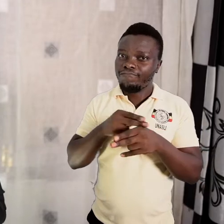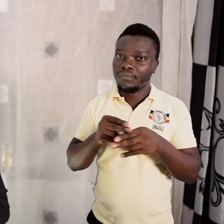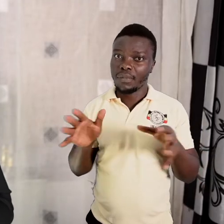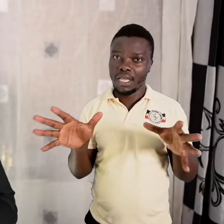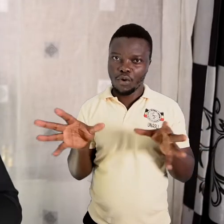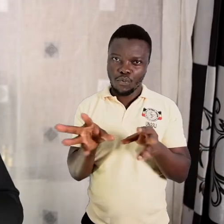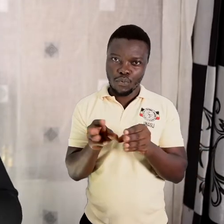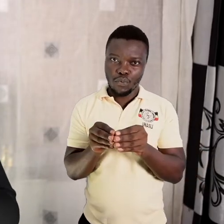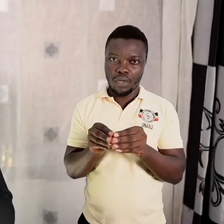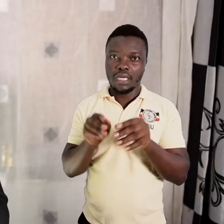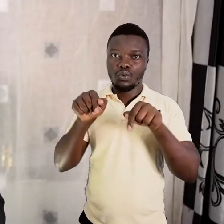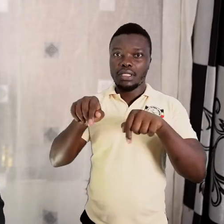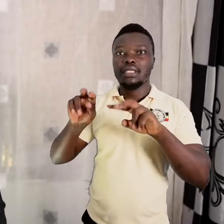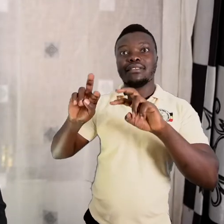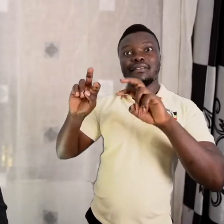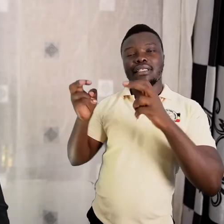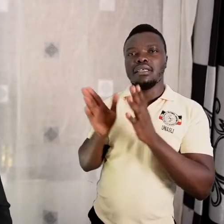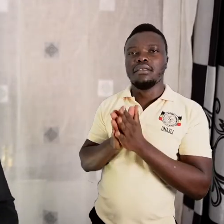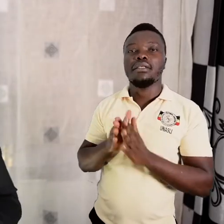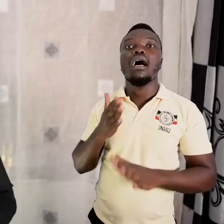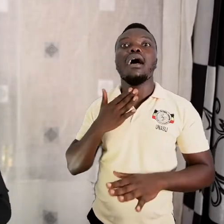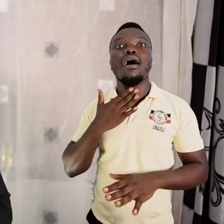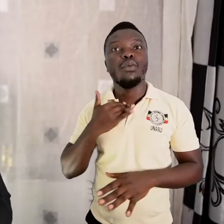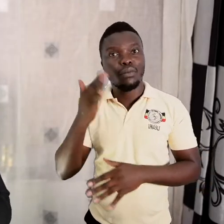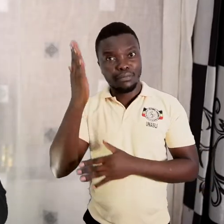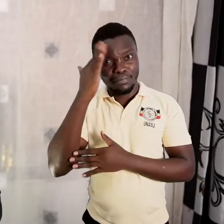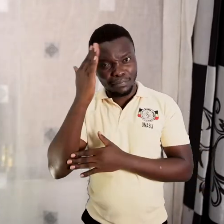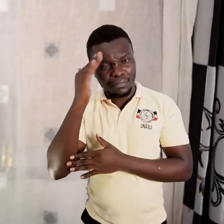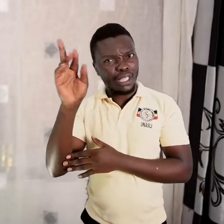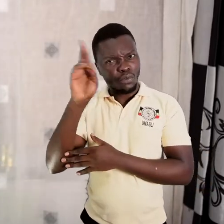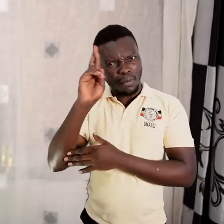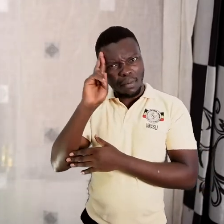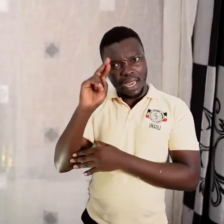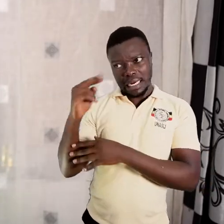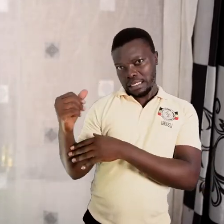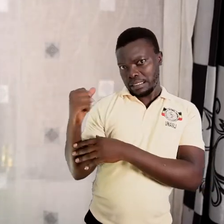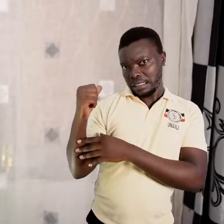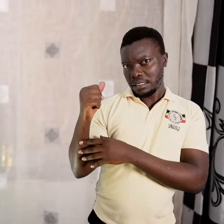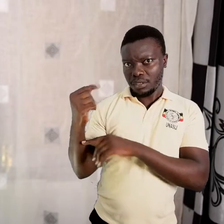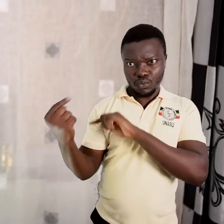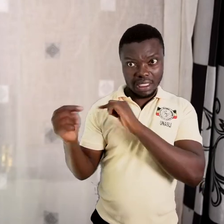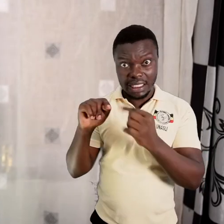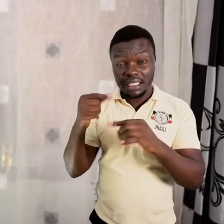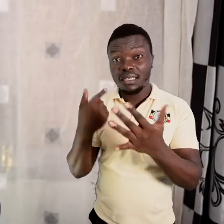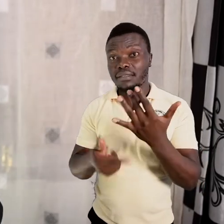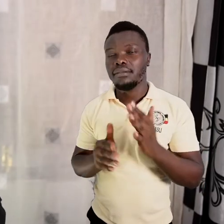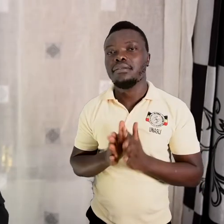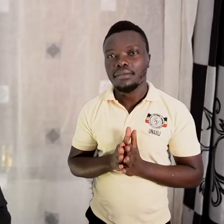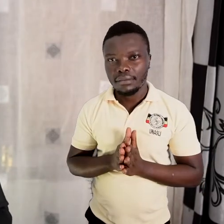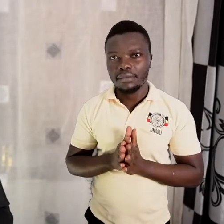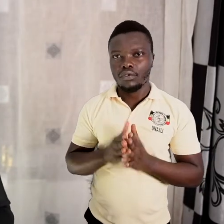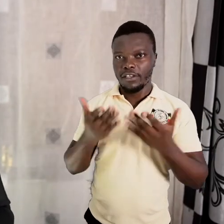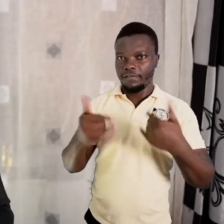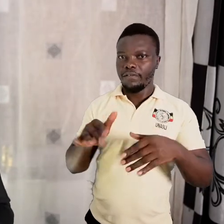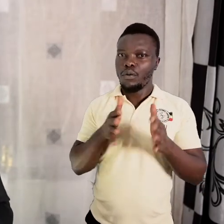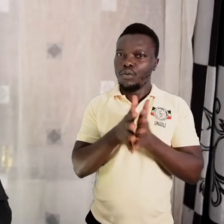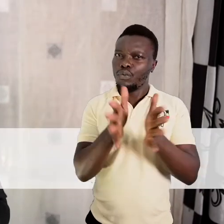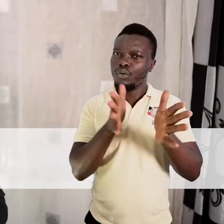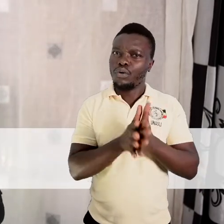I just want to remind us of the things that we have talked about. We defined fishing,